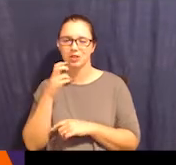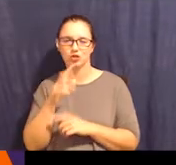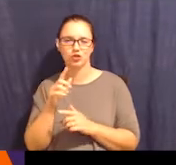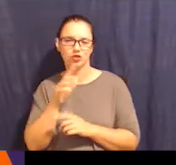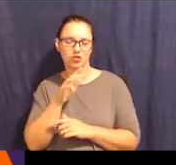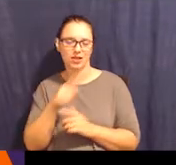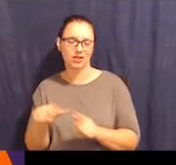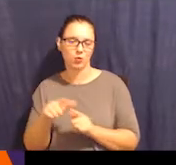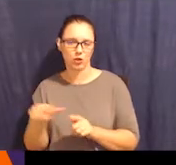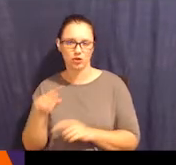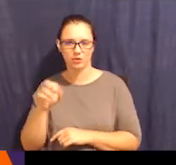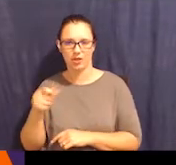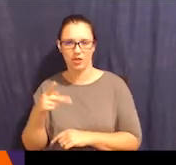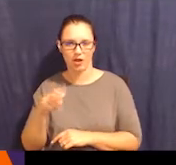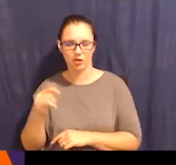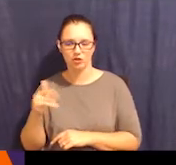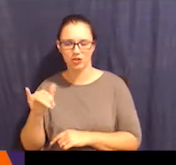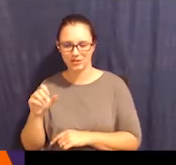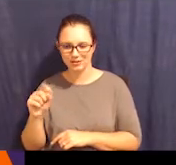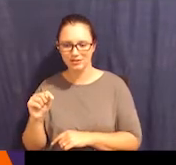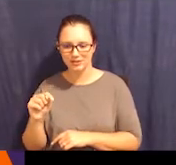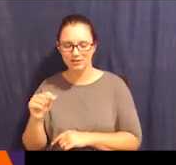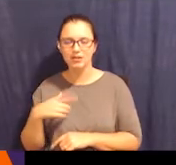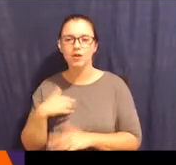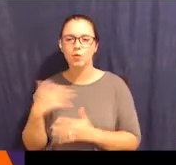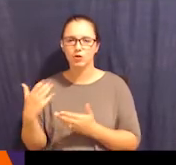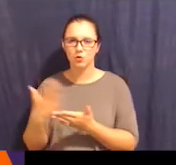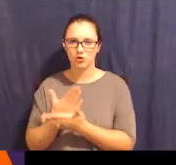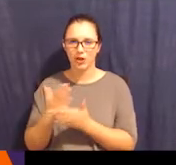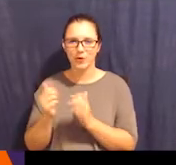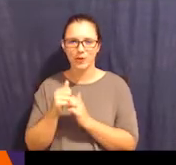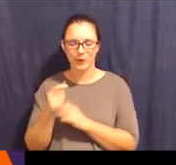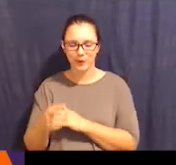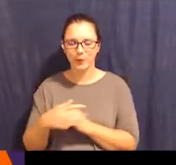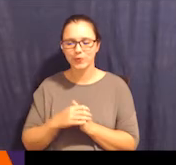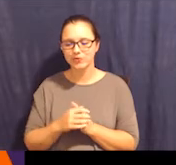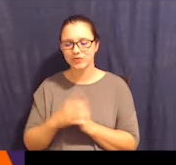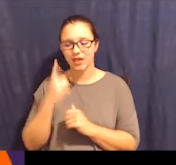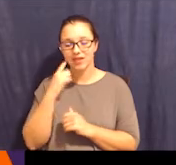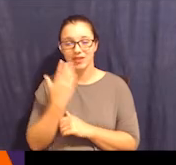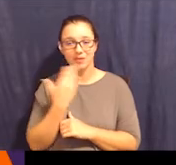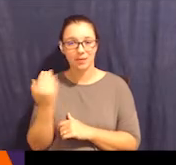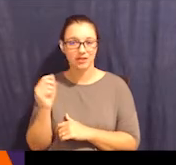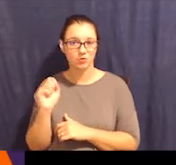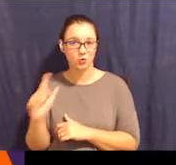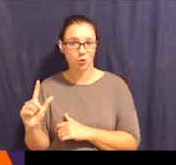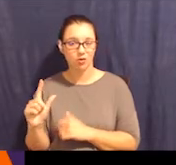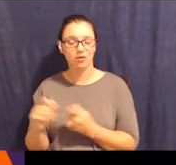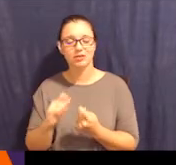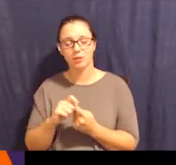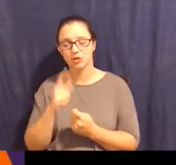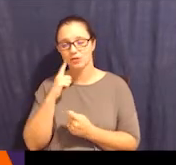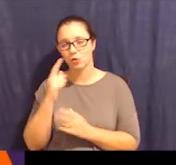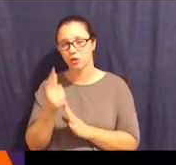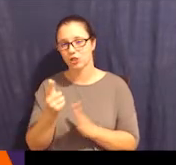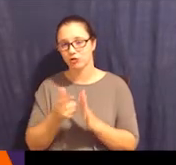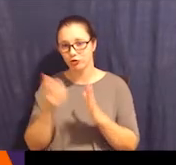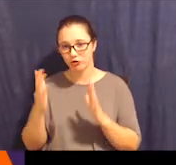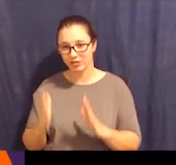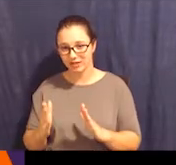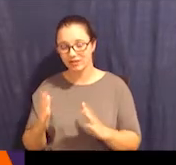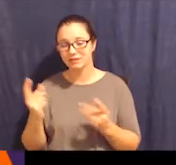you. I think the best tool, especially for attorneys, is to talk to the person's speech and language therapist, because